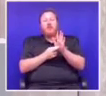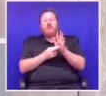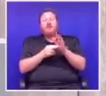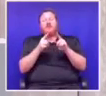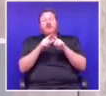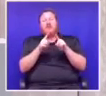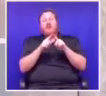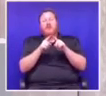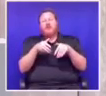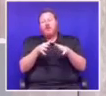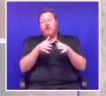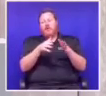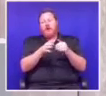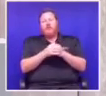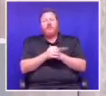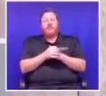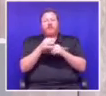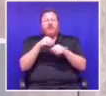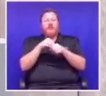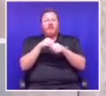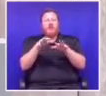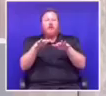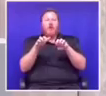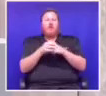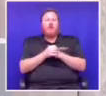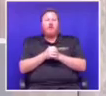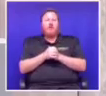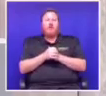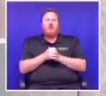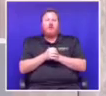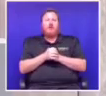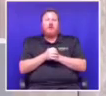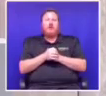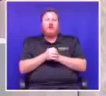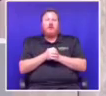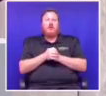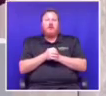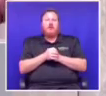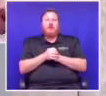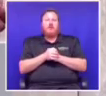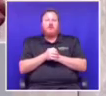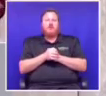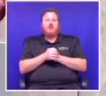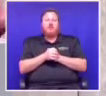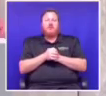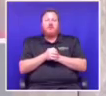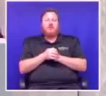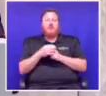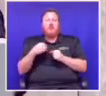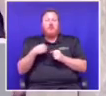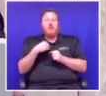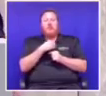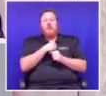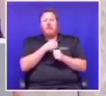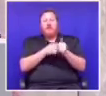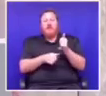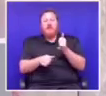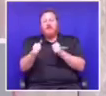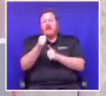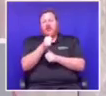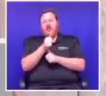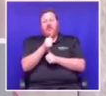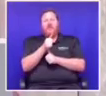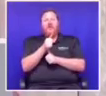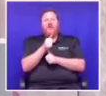parliament. And those members of the executive, including those